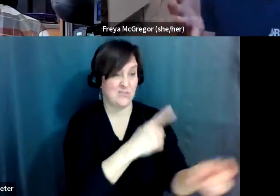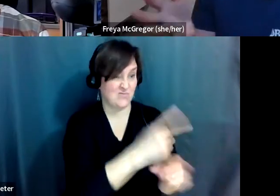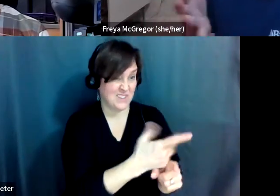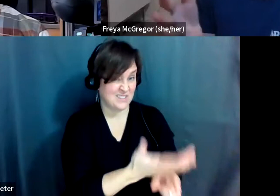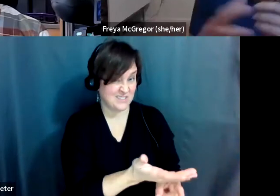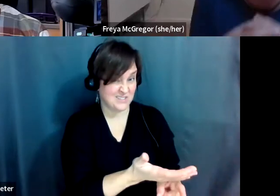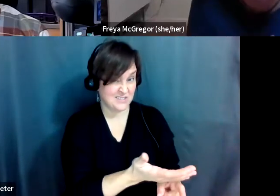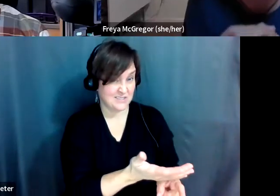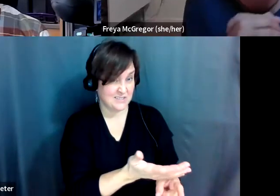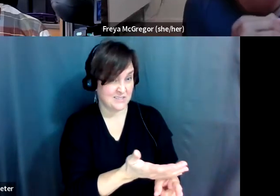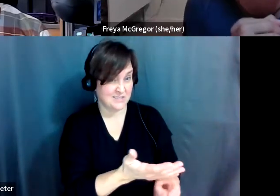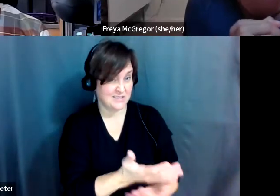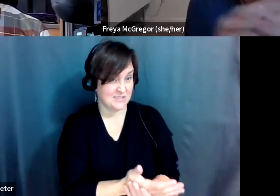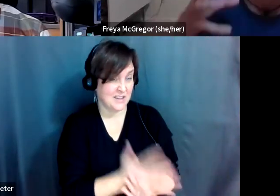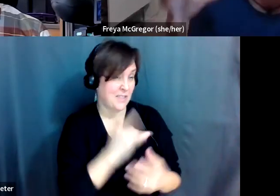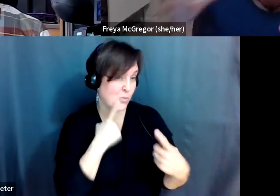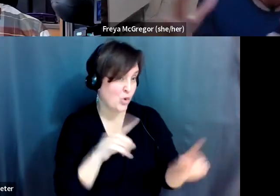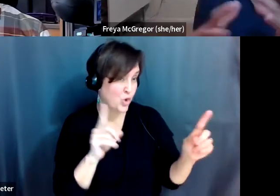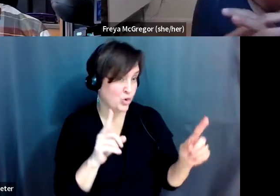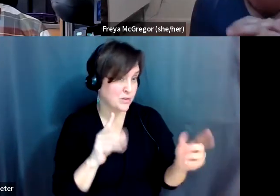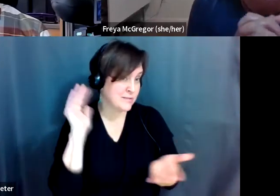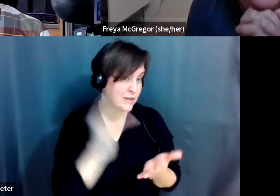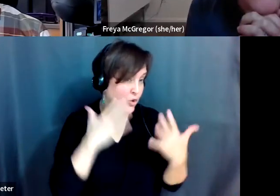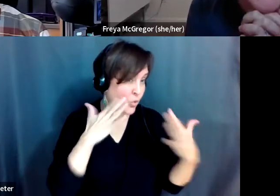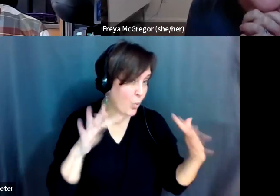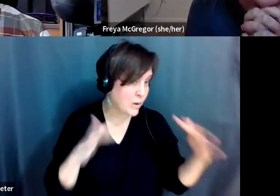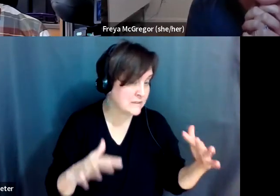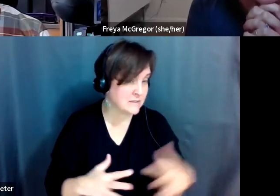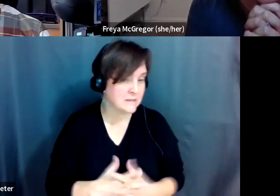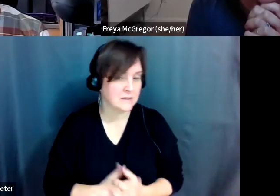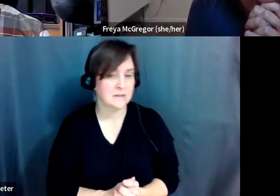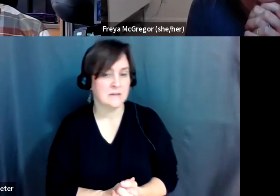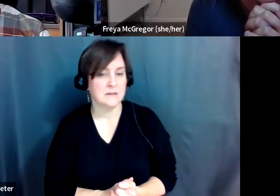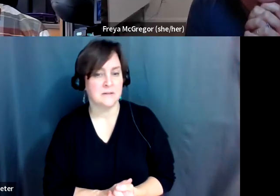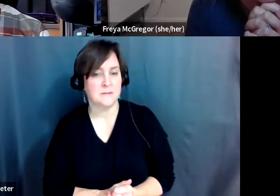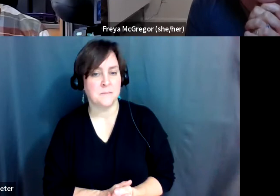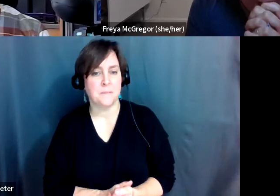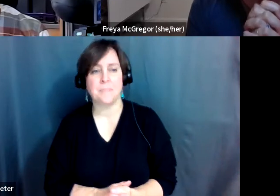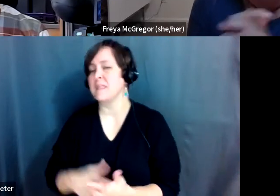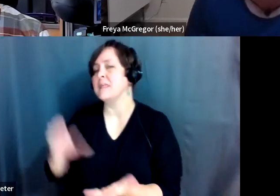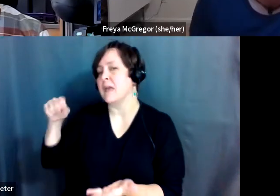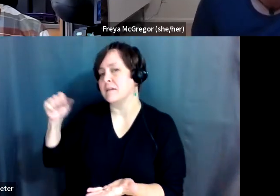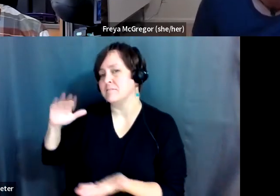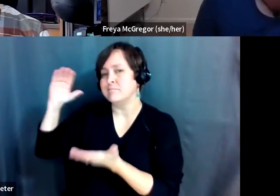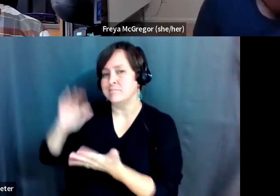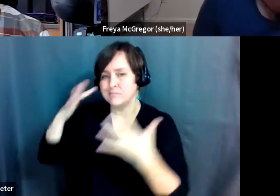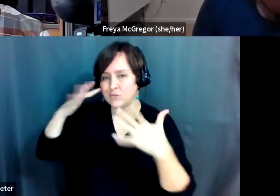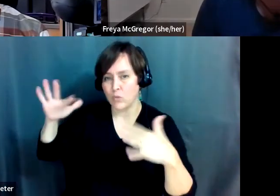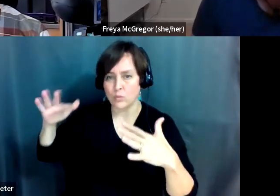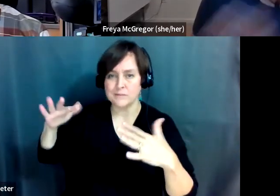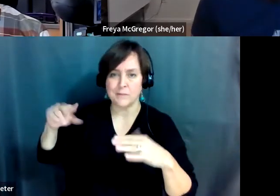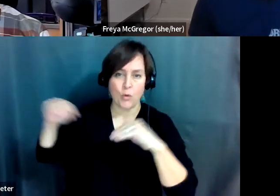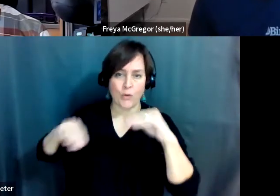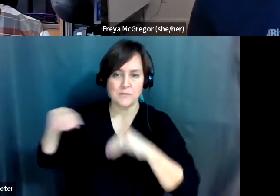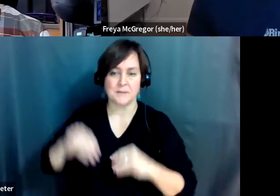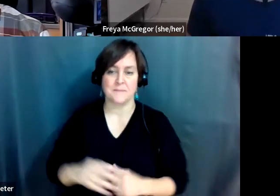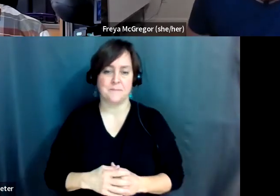works in amongst the noise and movement of, of a power wheelchair. Yeah, it does. It does. Yeah. Um,